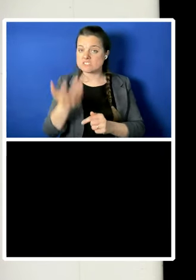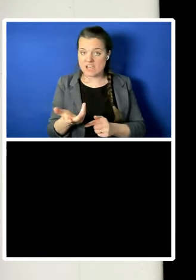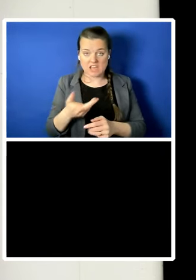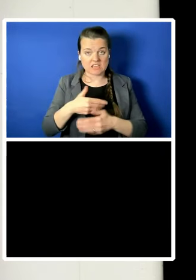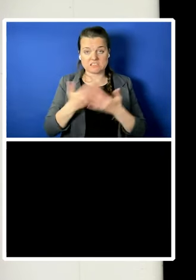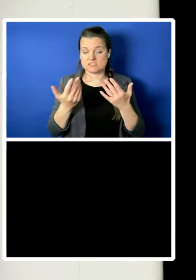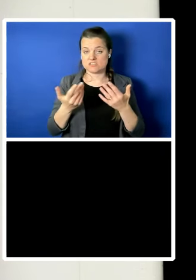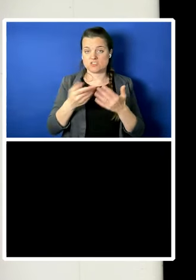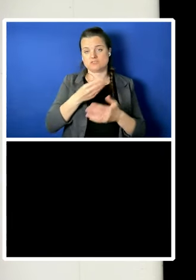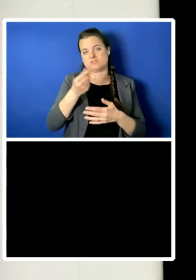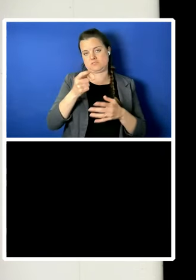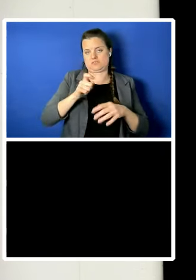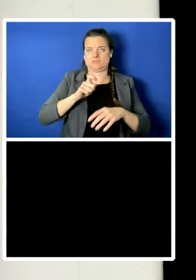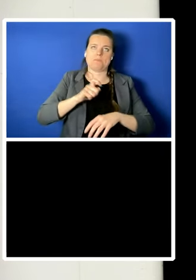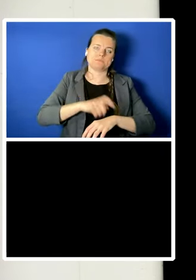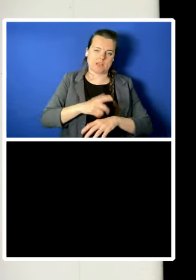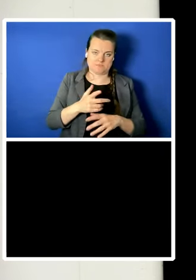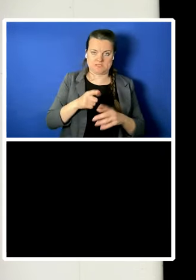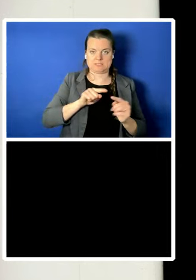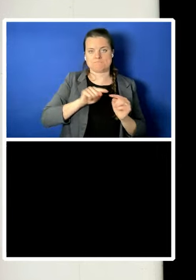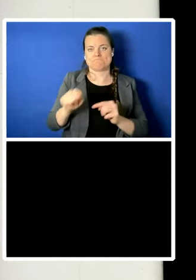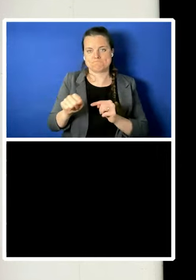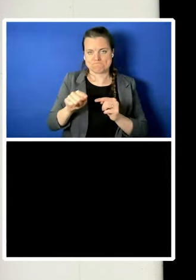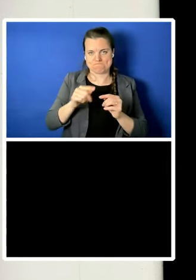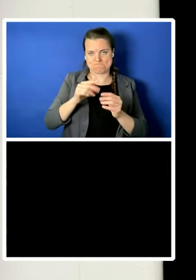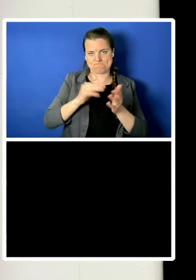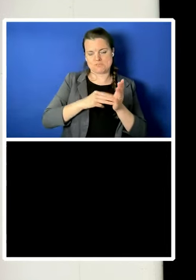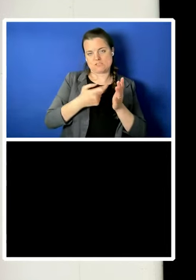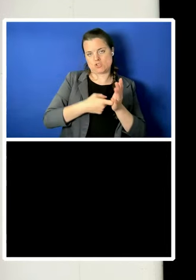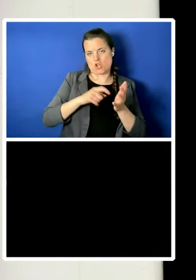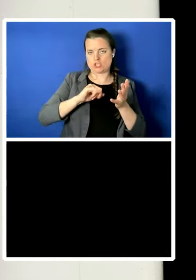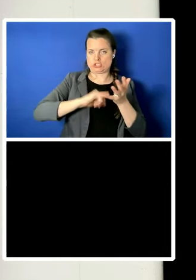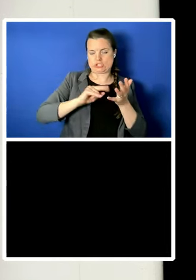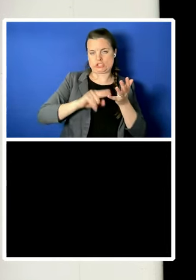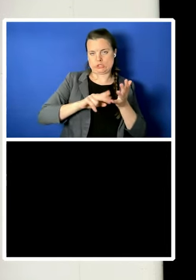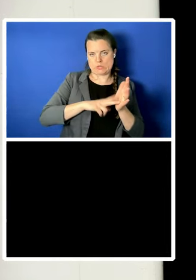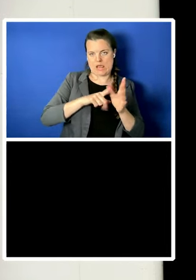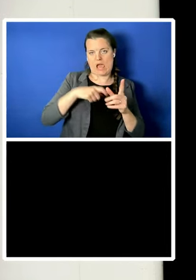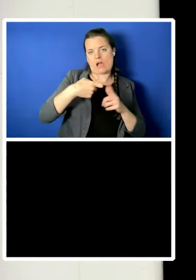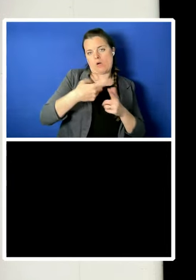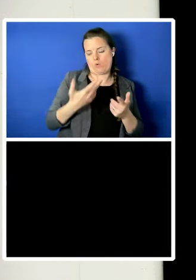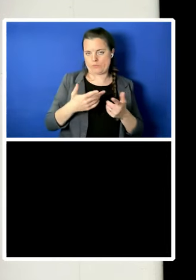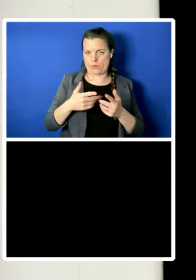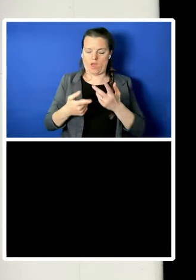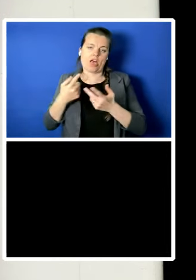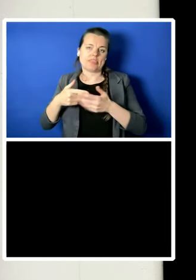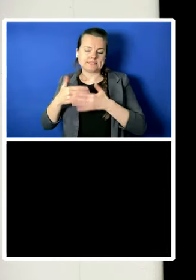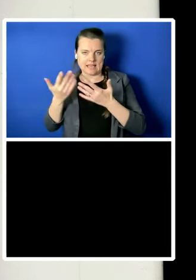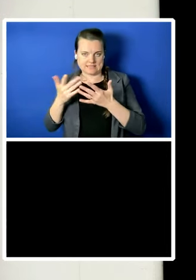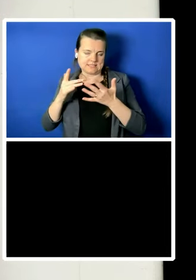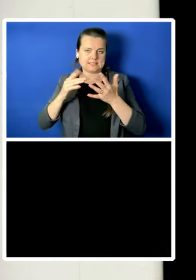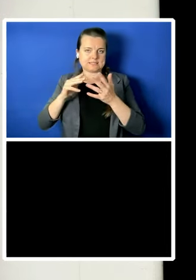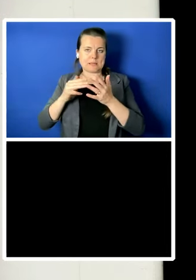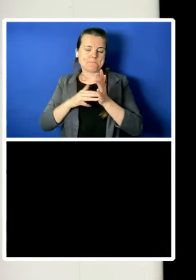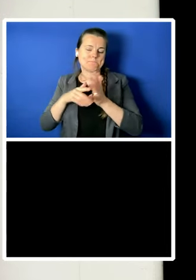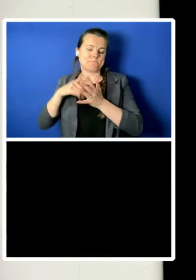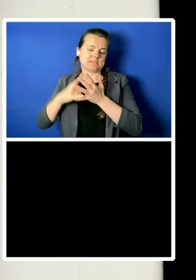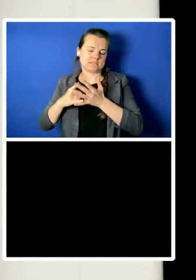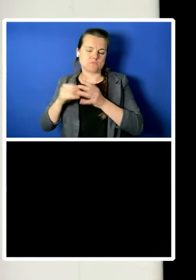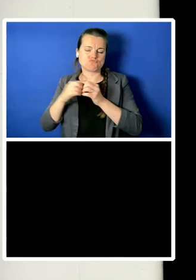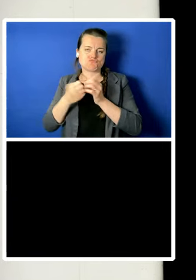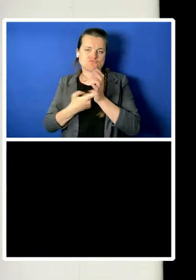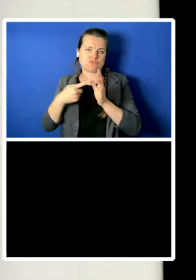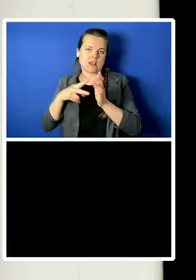by Ms Braverman and by others, but today I get the opportunity to open